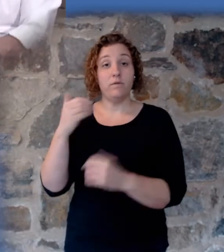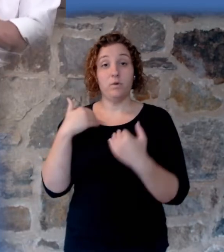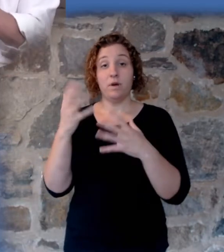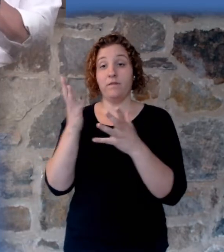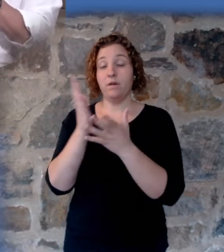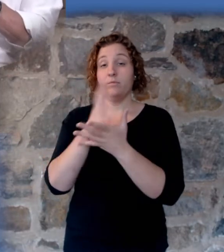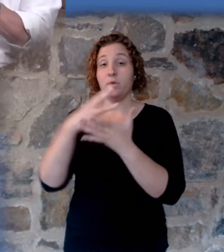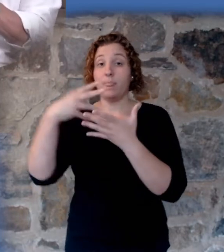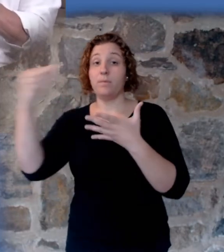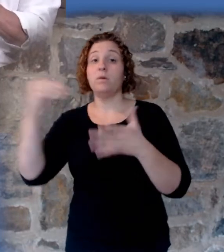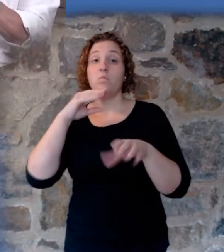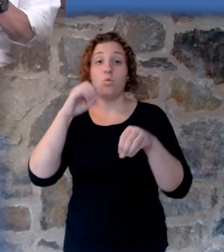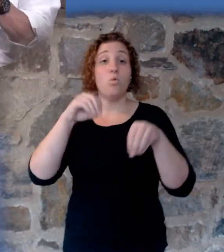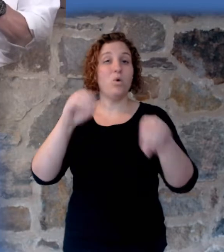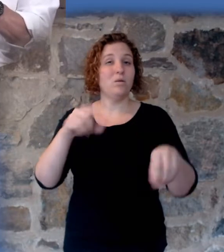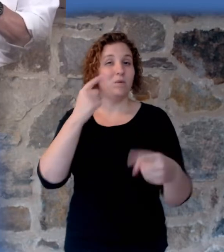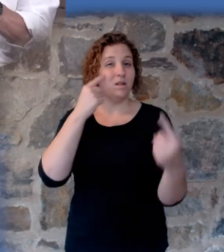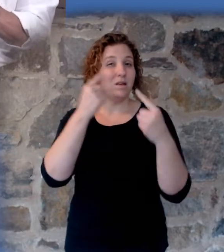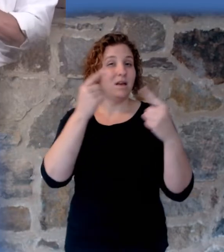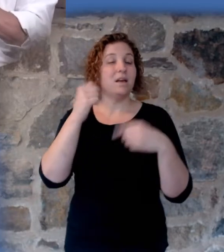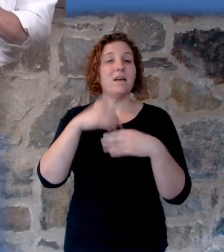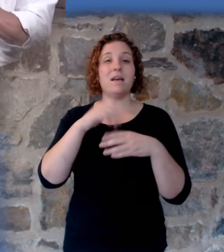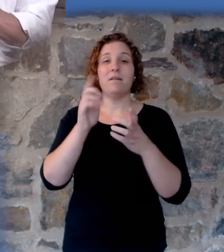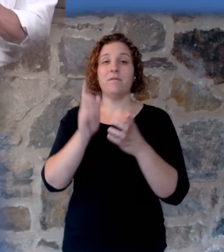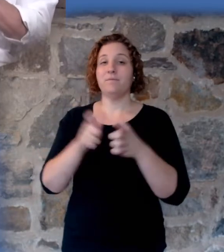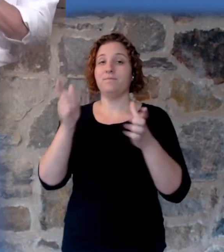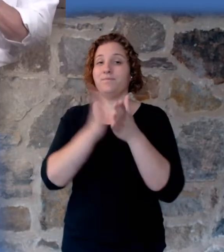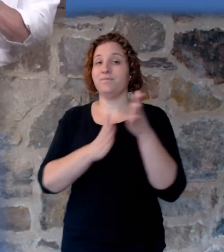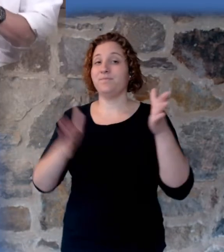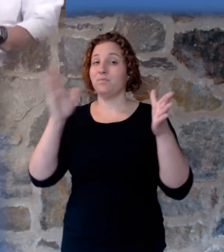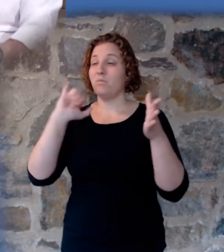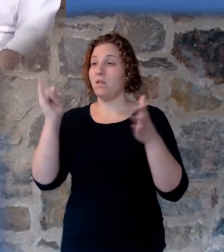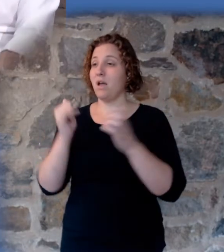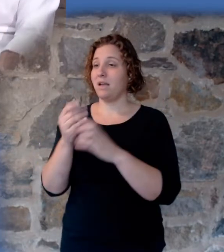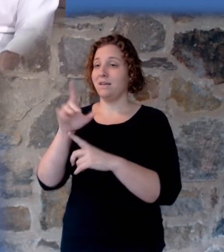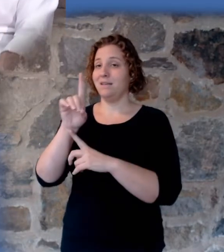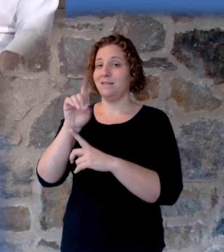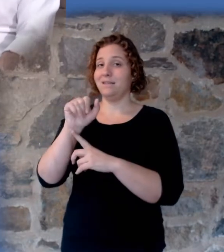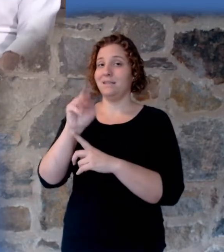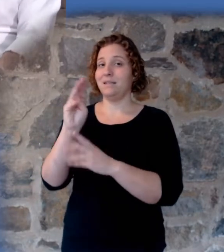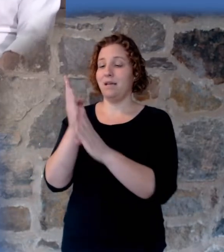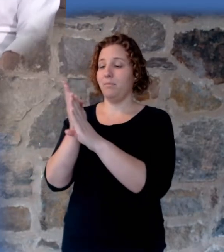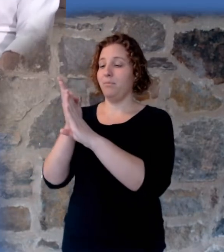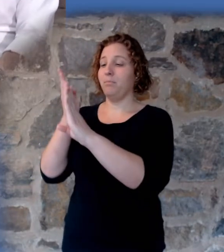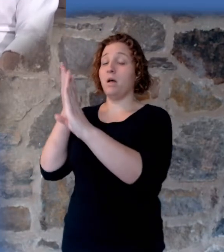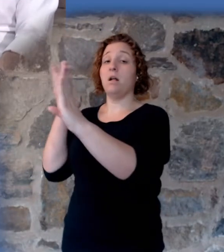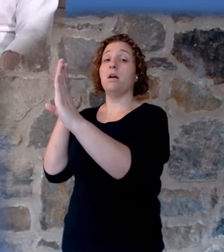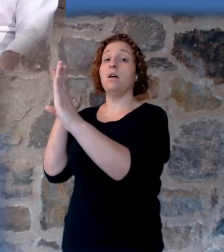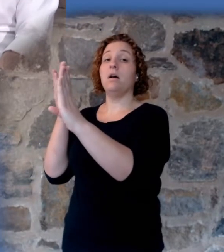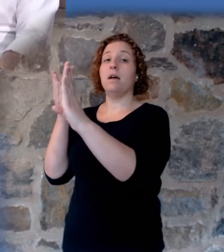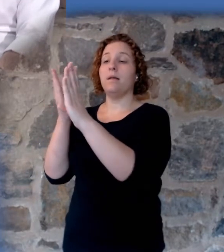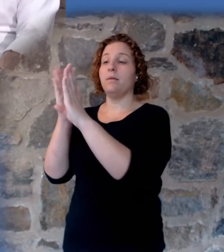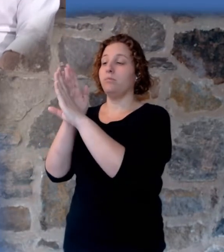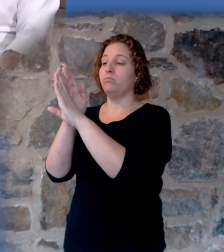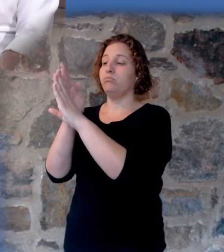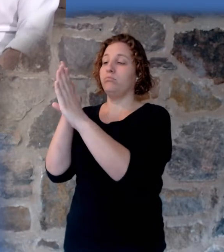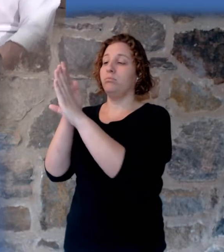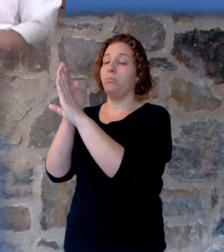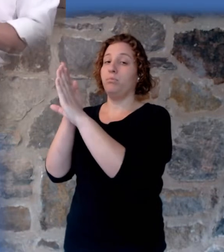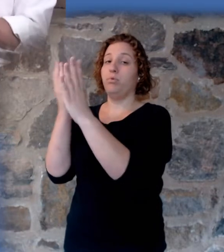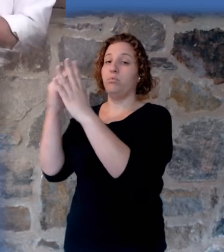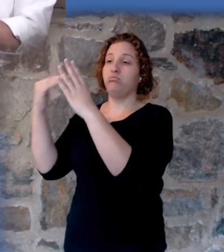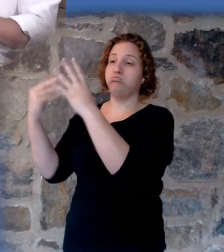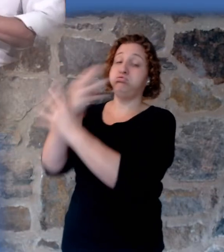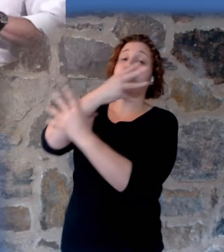the argument is if Grand Canyon were like a dam and that got breached, it would easily move enough water through to carve it very quickly.